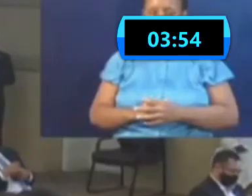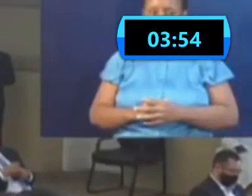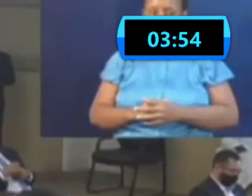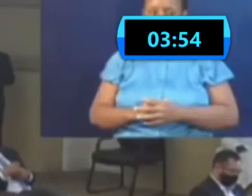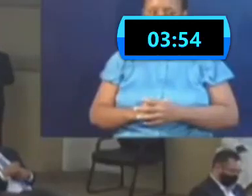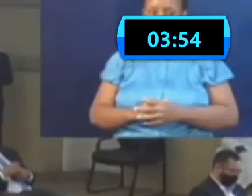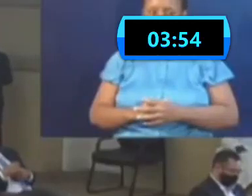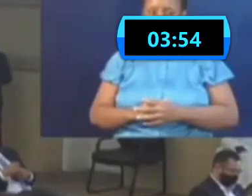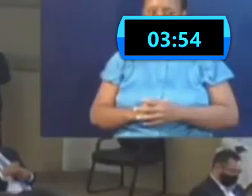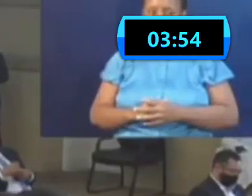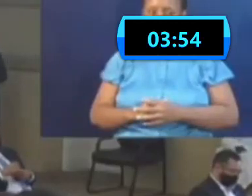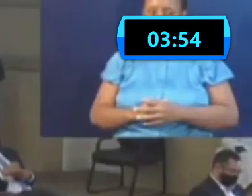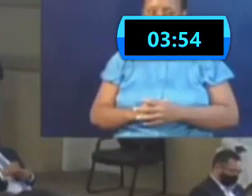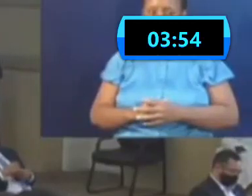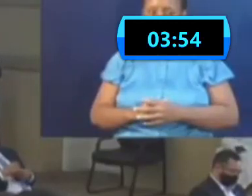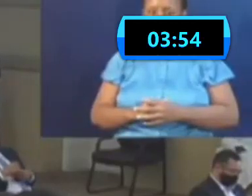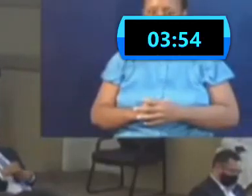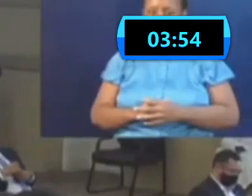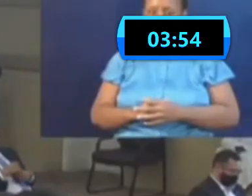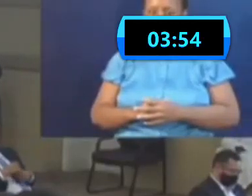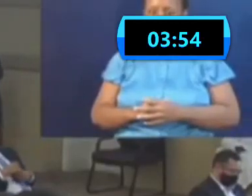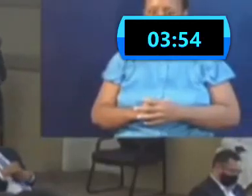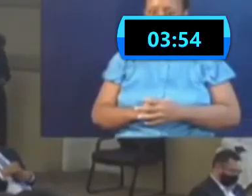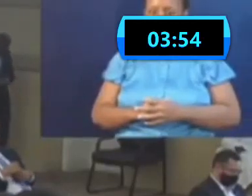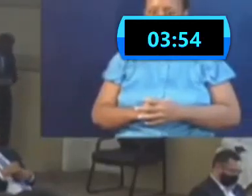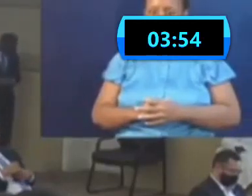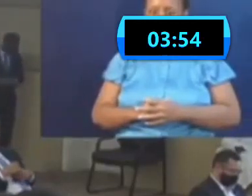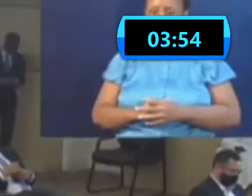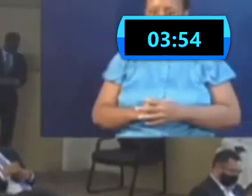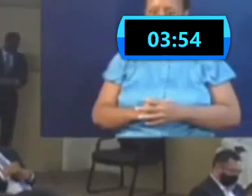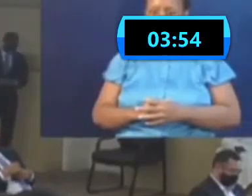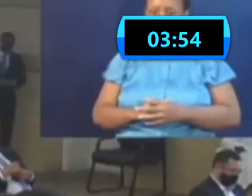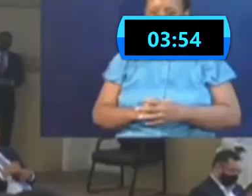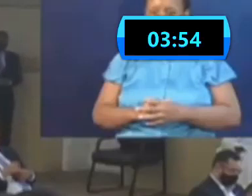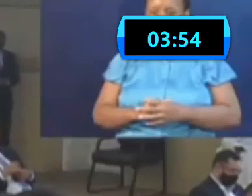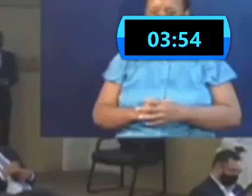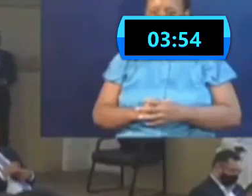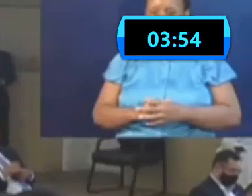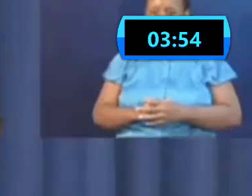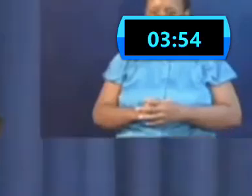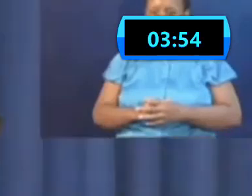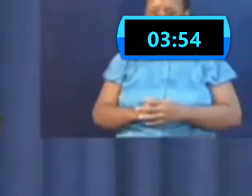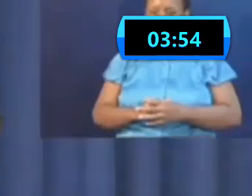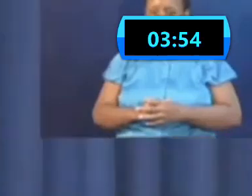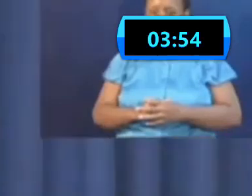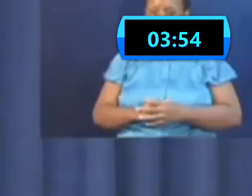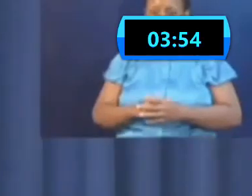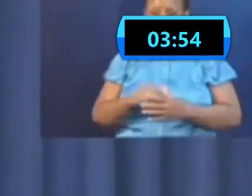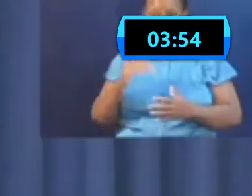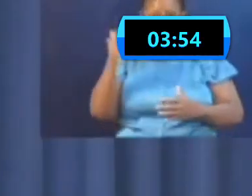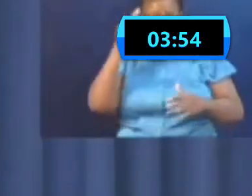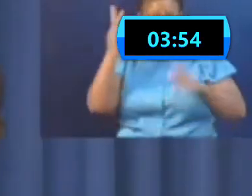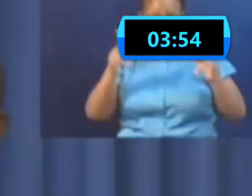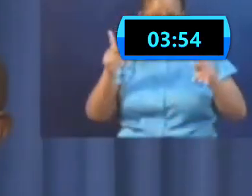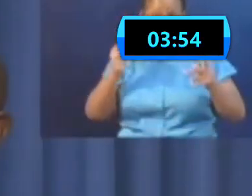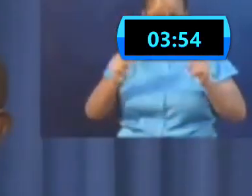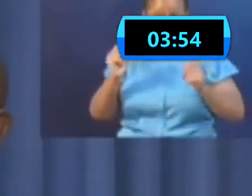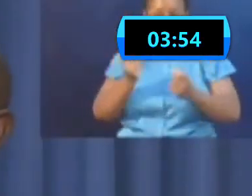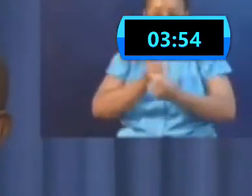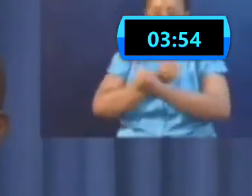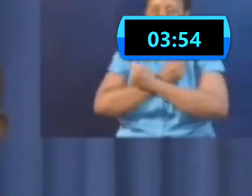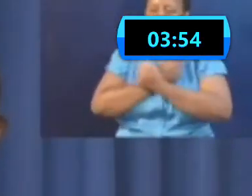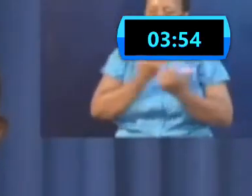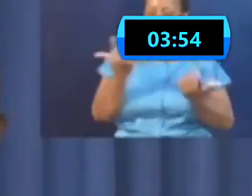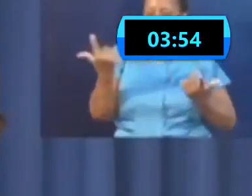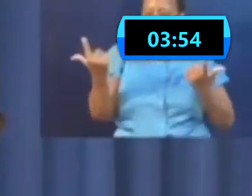Trinidadians with normally have a lot of alignment and so Well, it's a good thing we've got to be disclosed. You can imagine what was going to happen between Friday